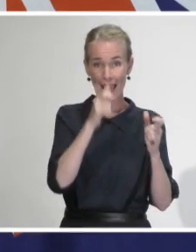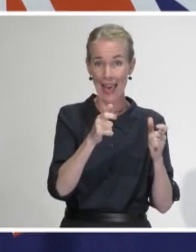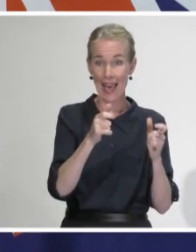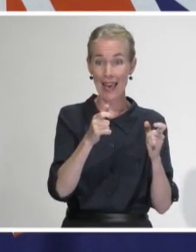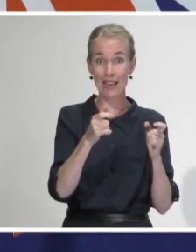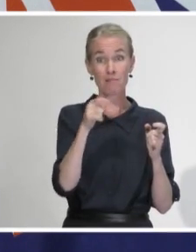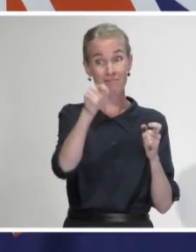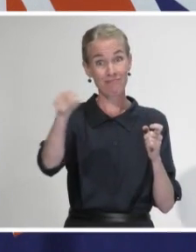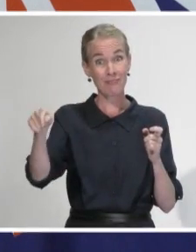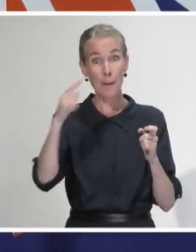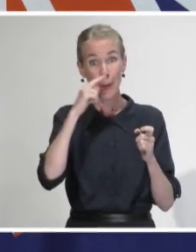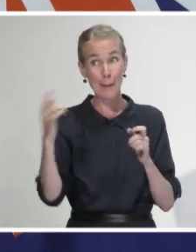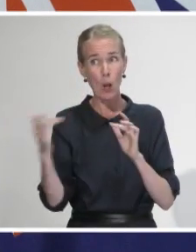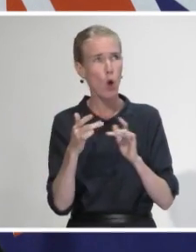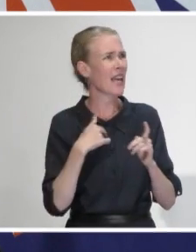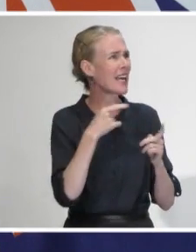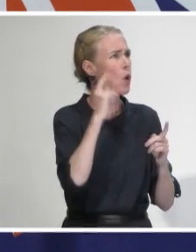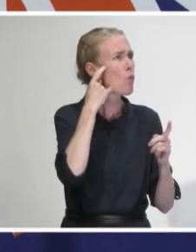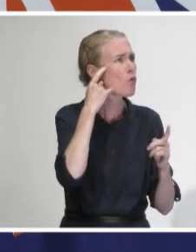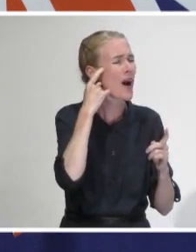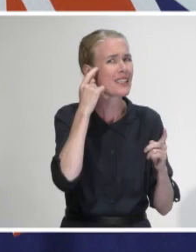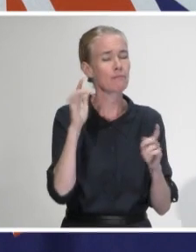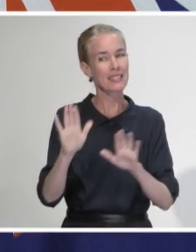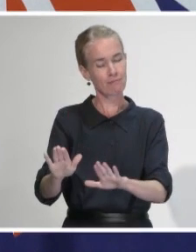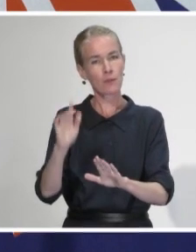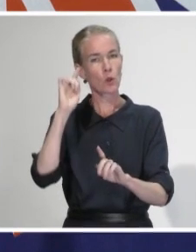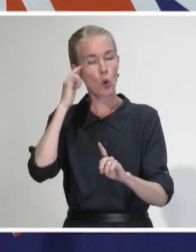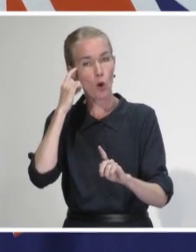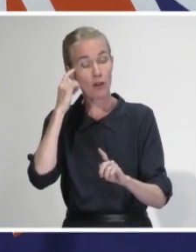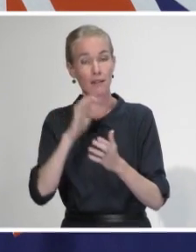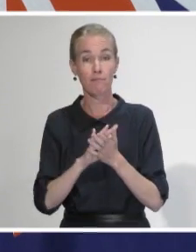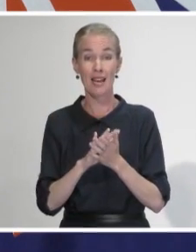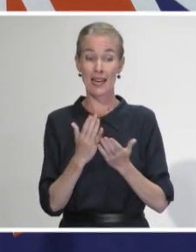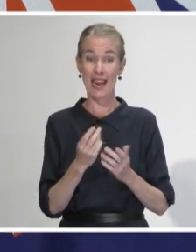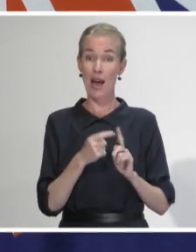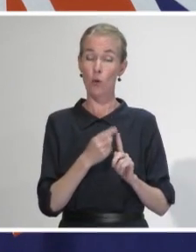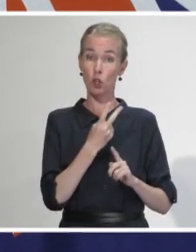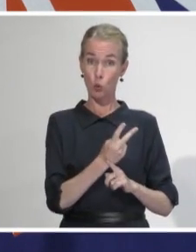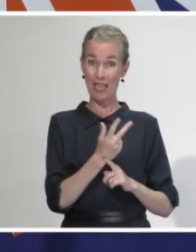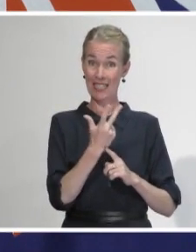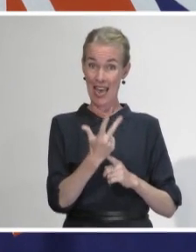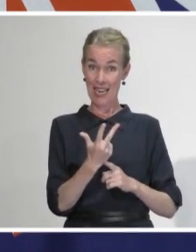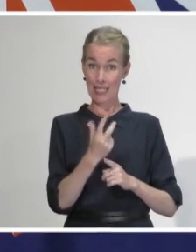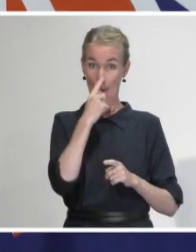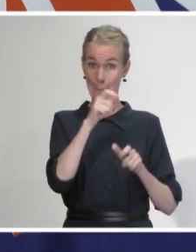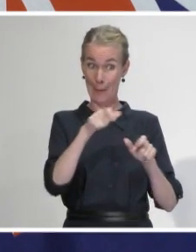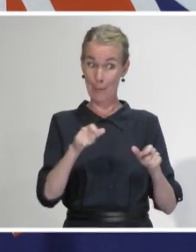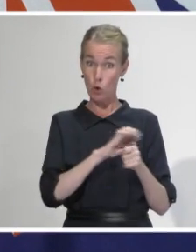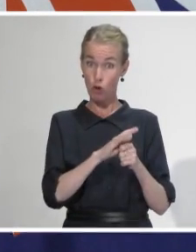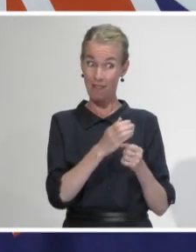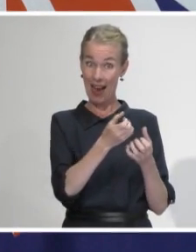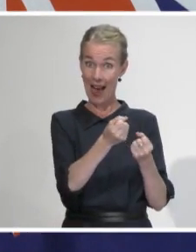for concern there. The current cluster has 28 confirmed probable cases and as the Director of Public Health